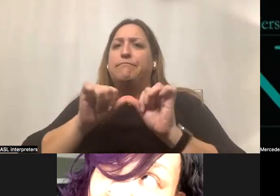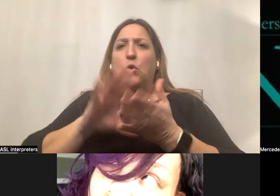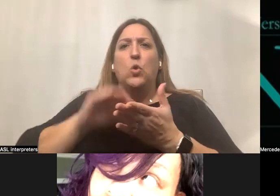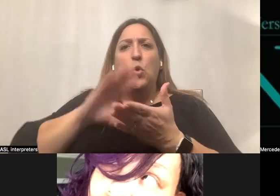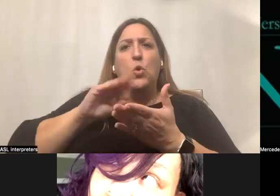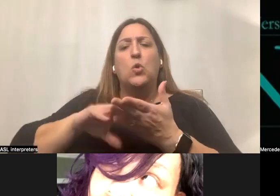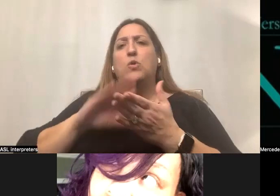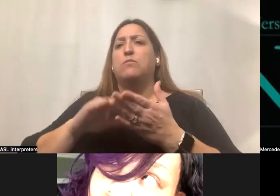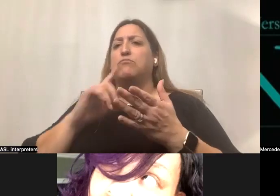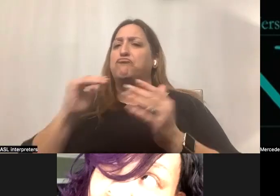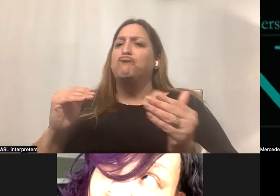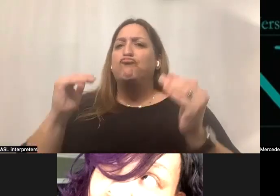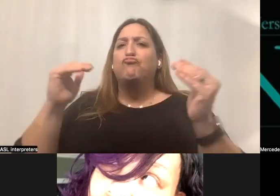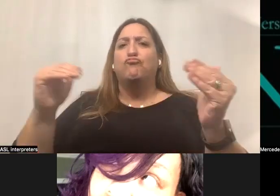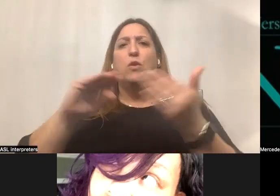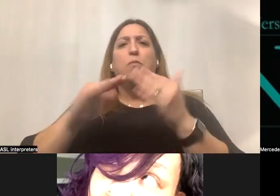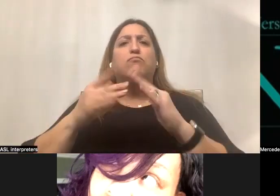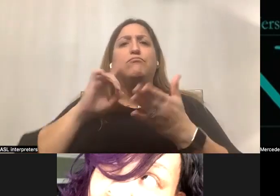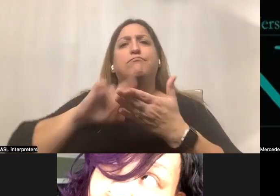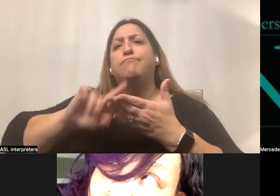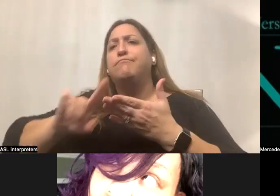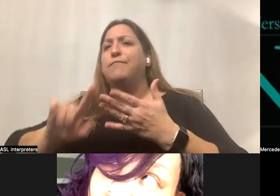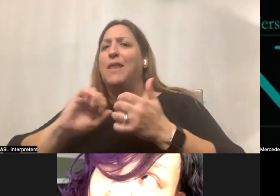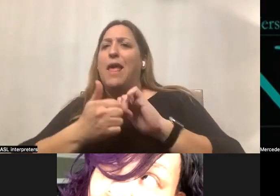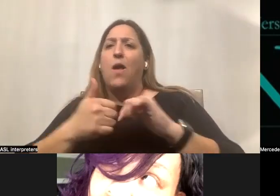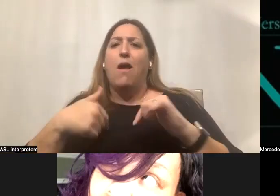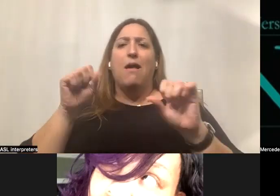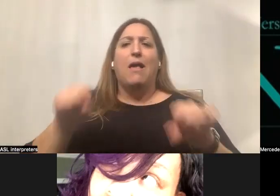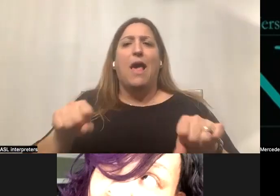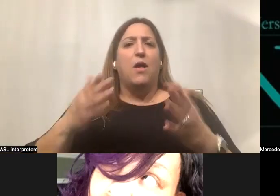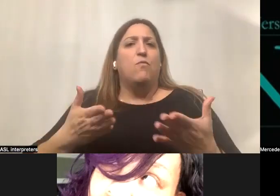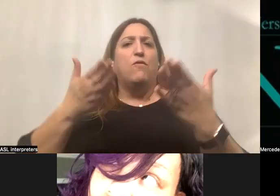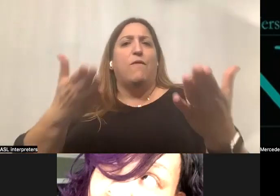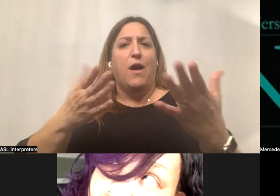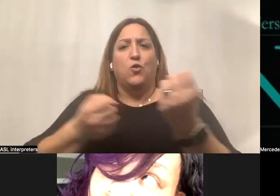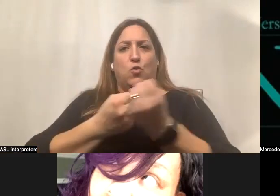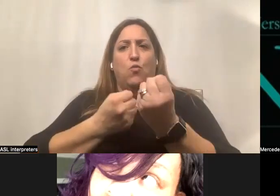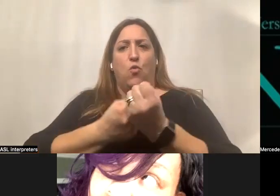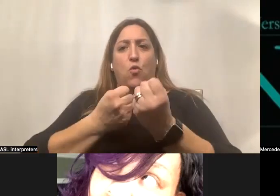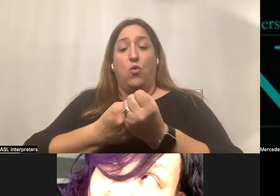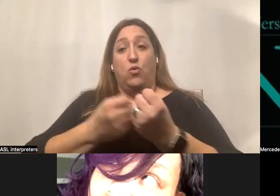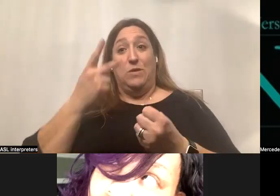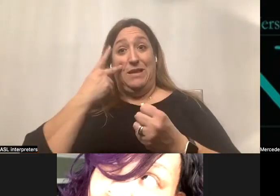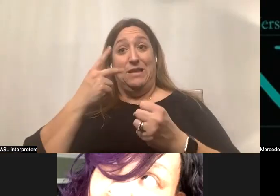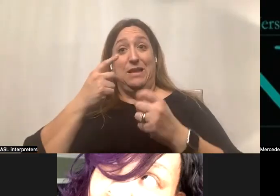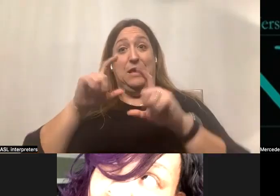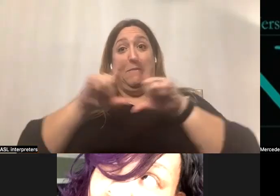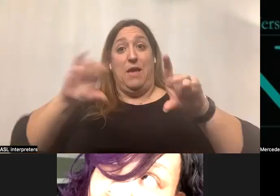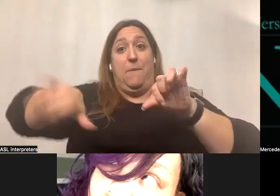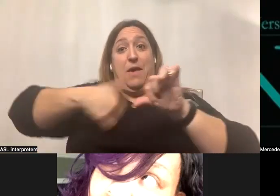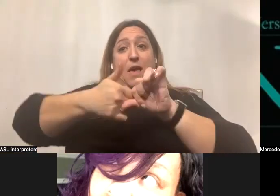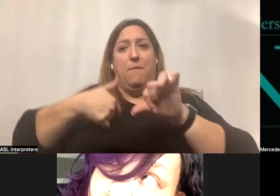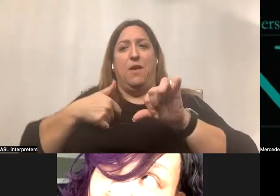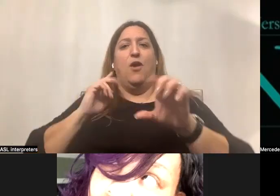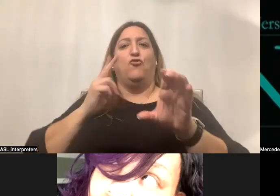in this community and find out how I can provide some support. If you see the banner behind me, I also joined the collaborative